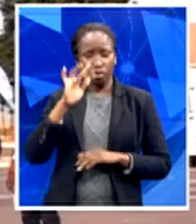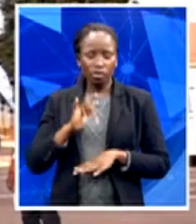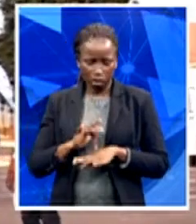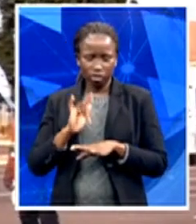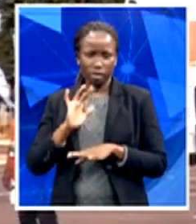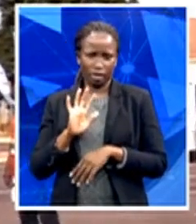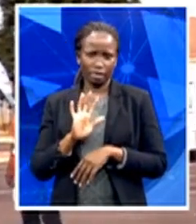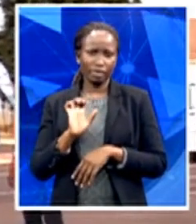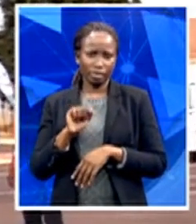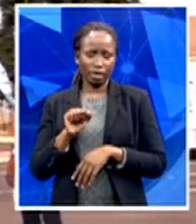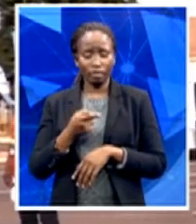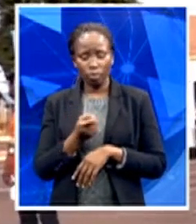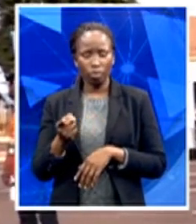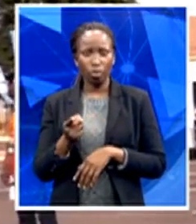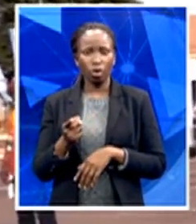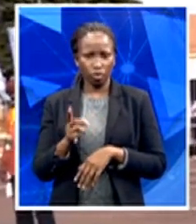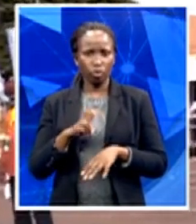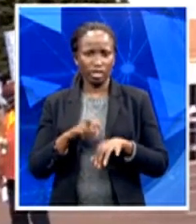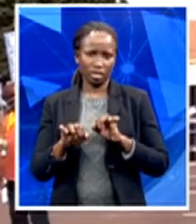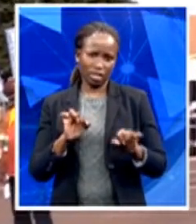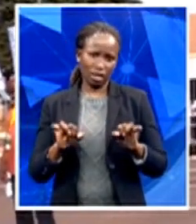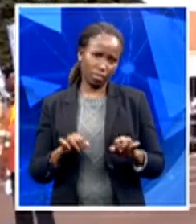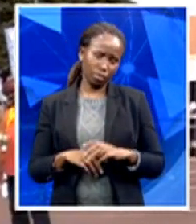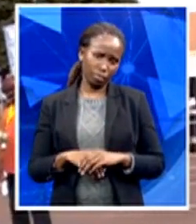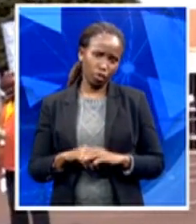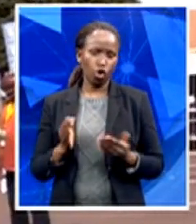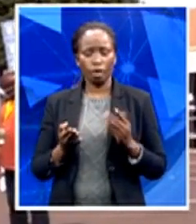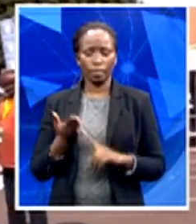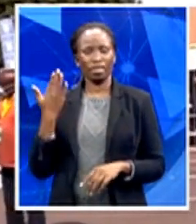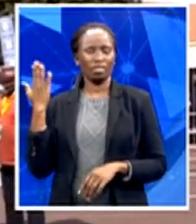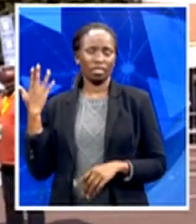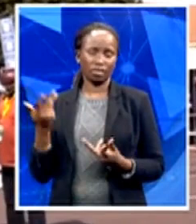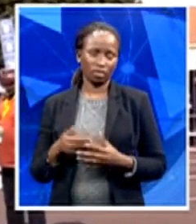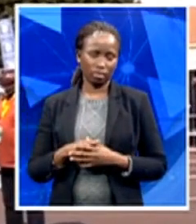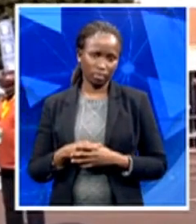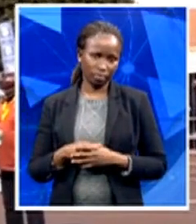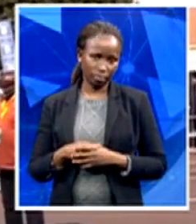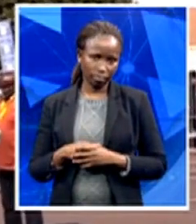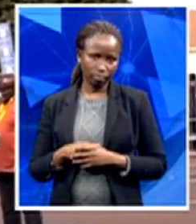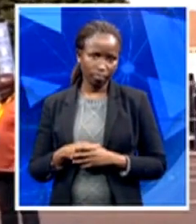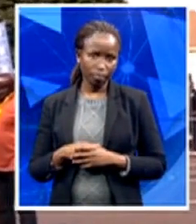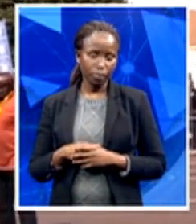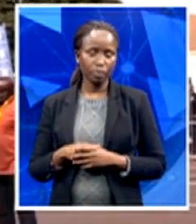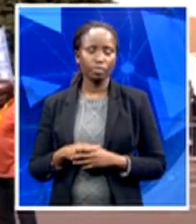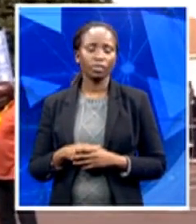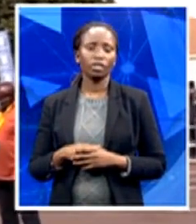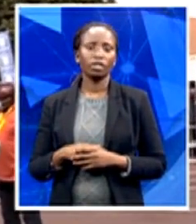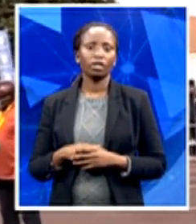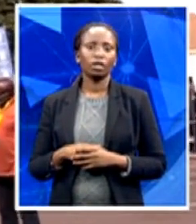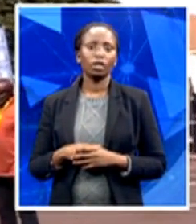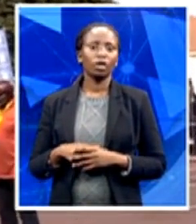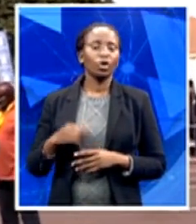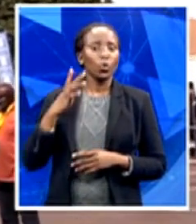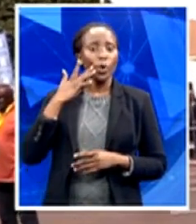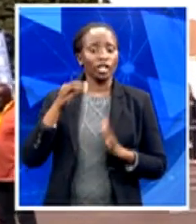the past. And when they say fees must fall, you have the government